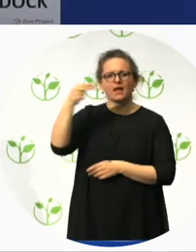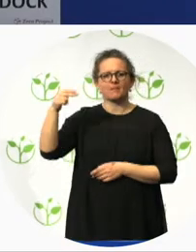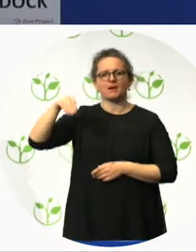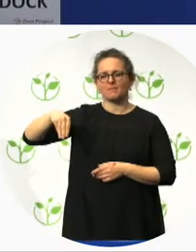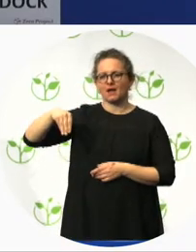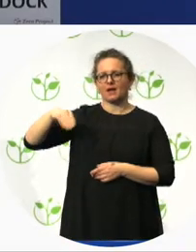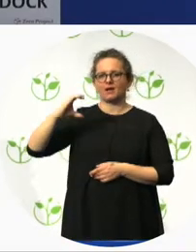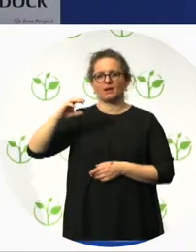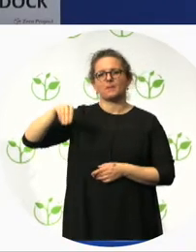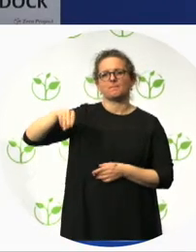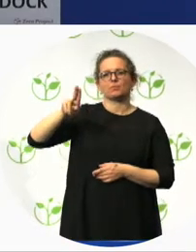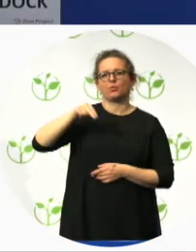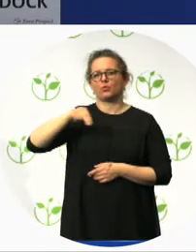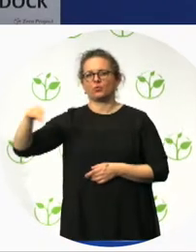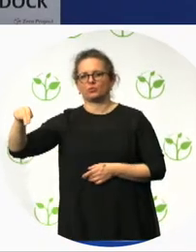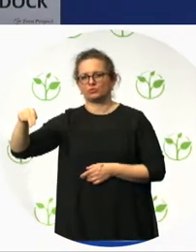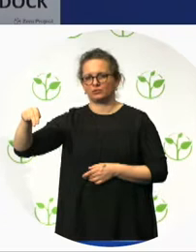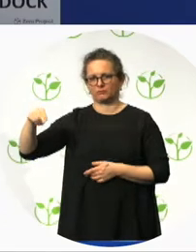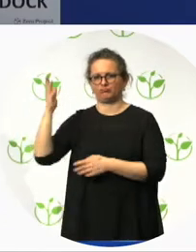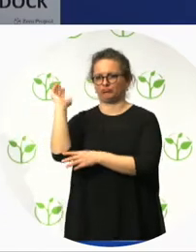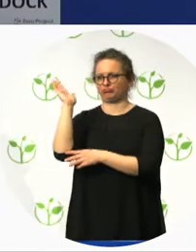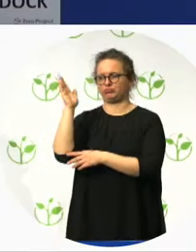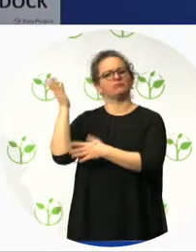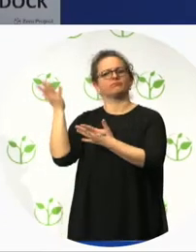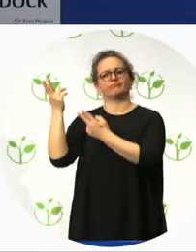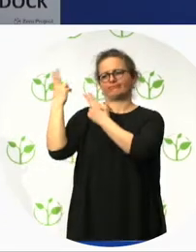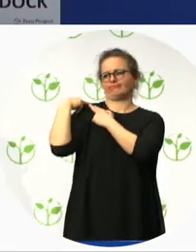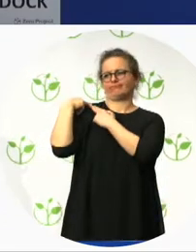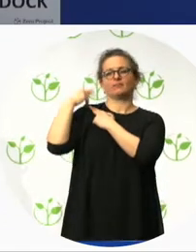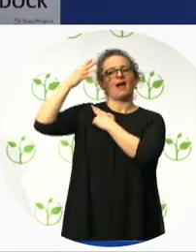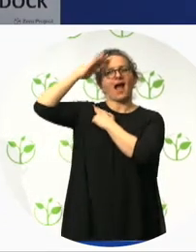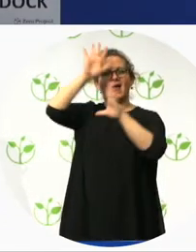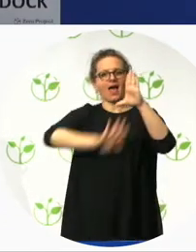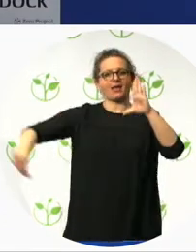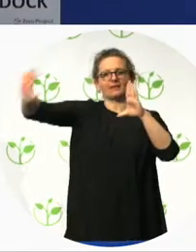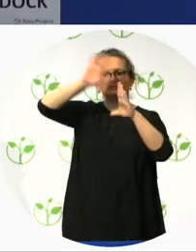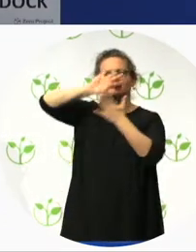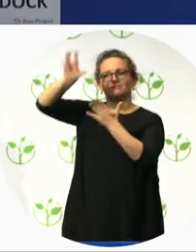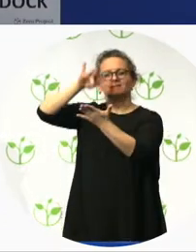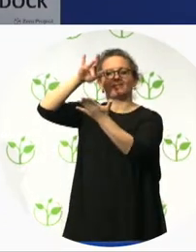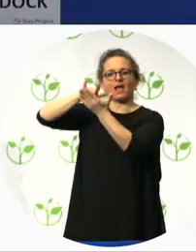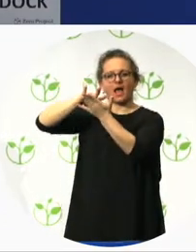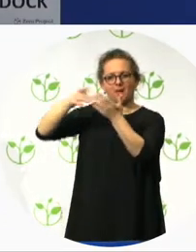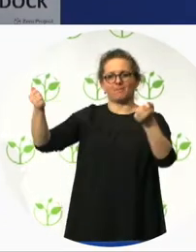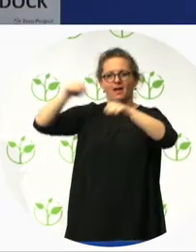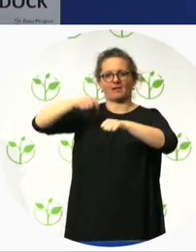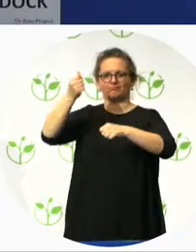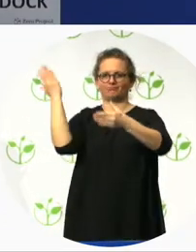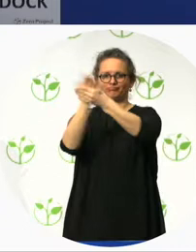experience in risk and change management. And looking forward to this presentation